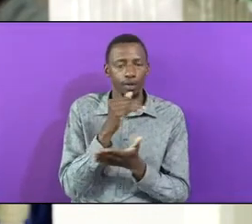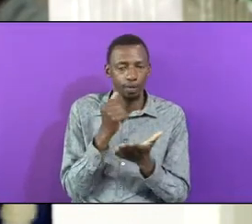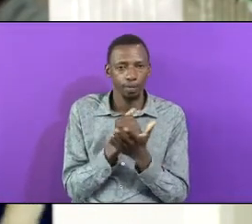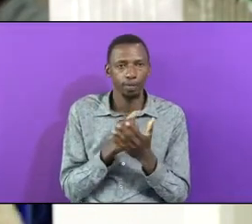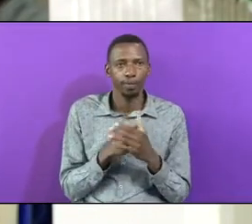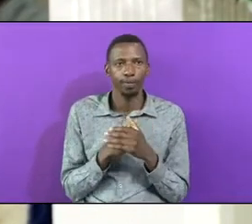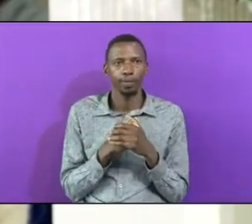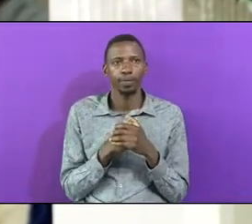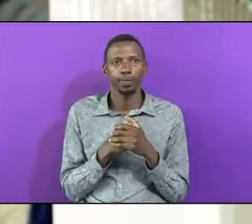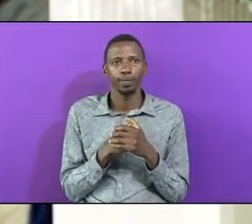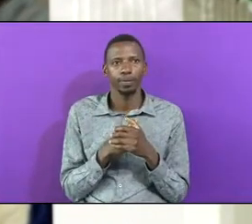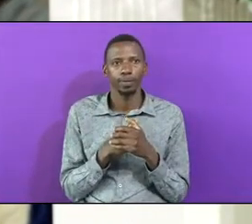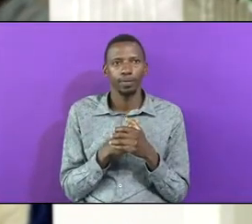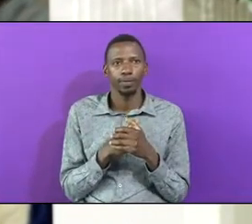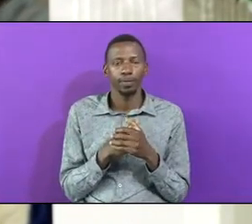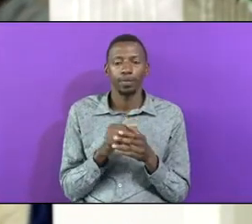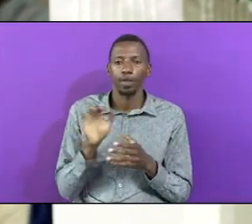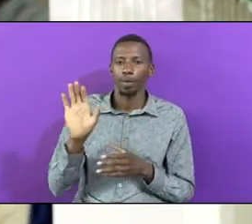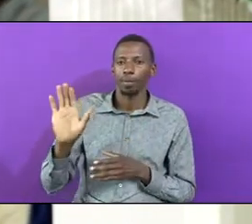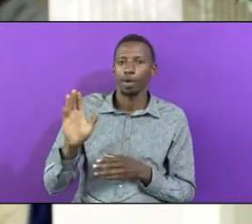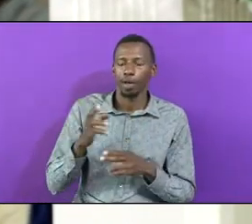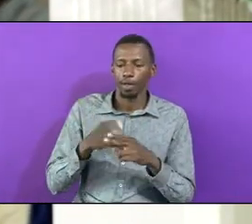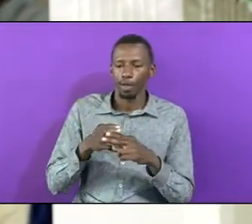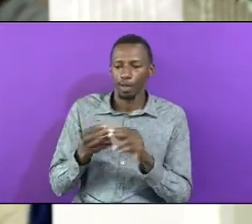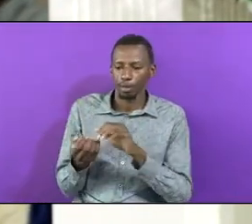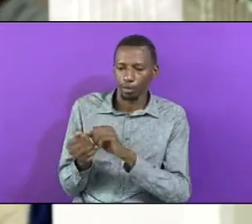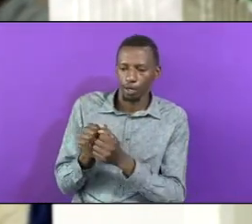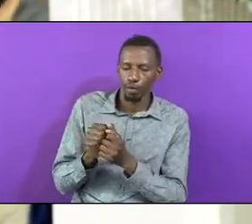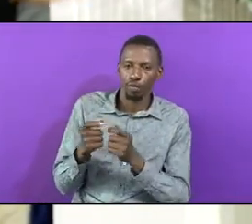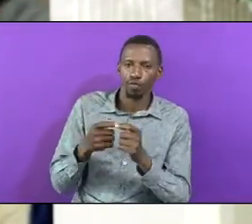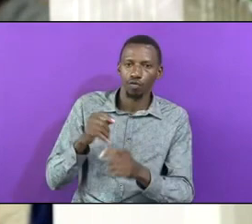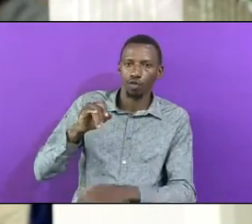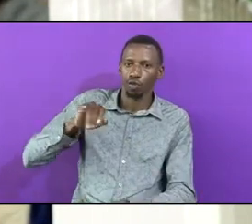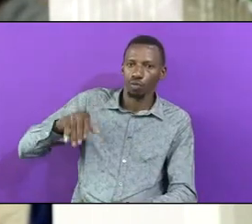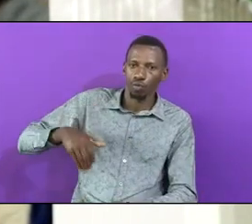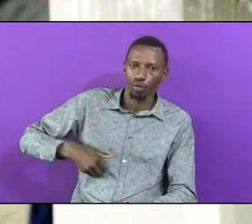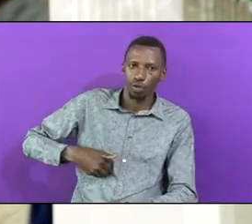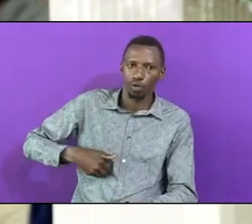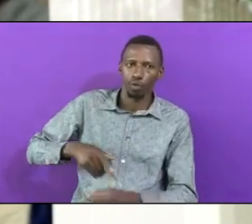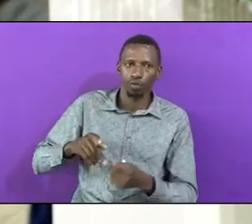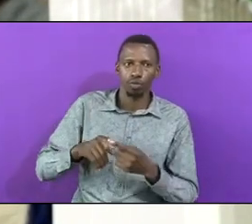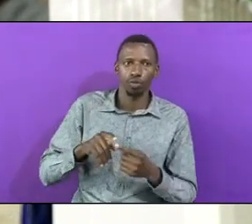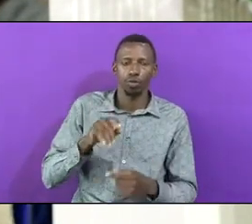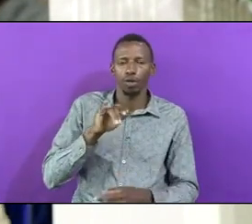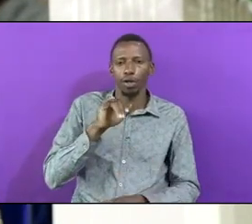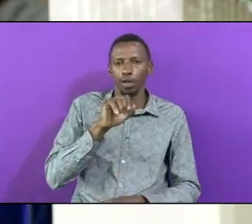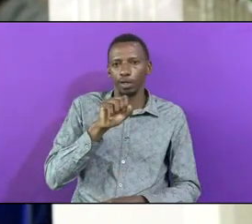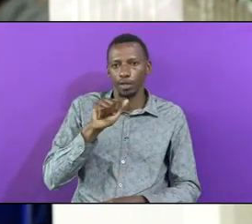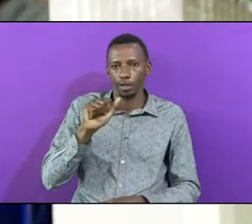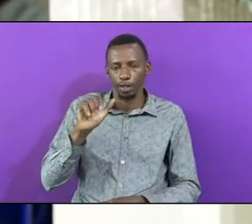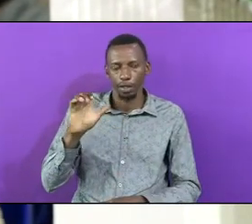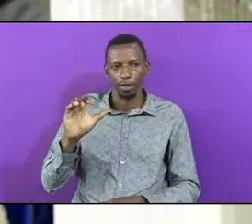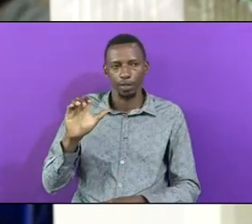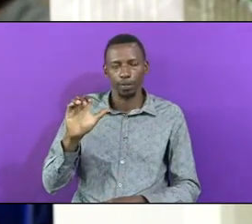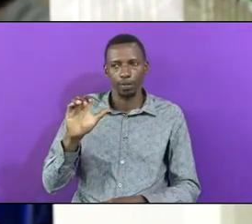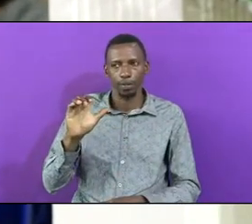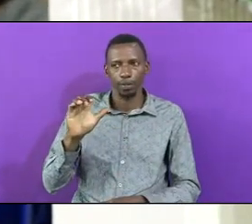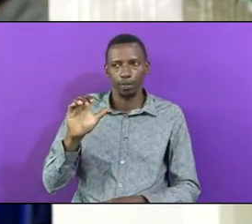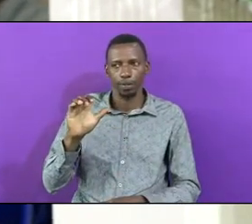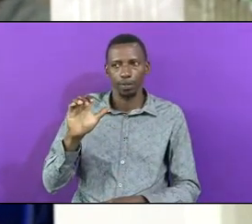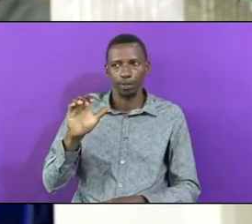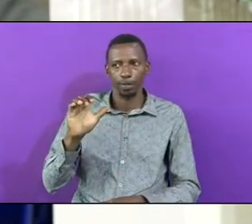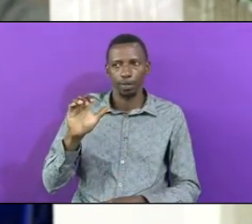Amen And His Name Was Changed From Jacobo To Israel Jacobo Reminded Him Of His Sin